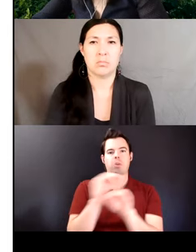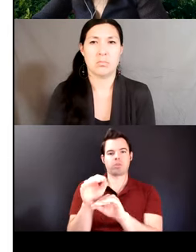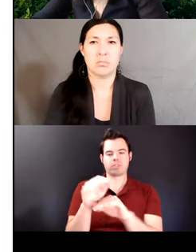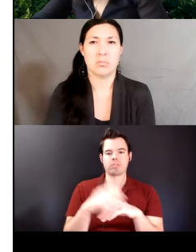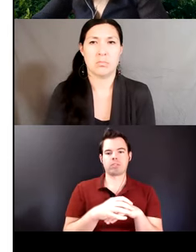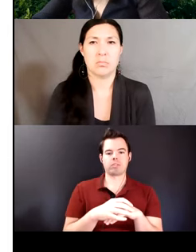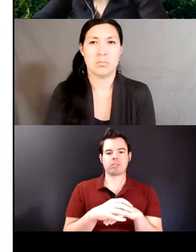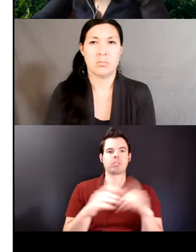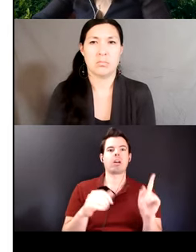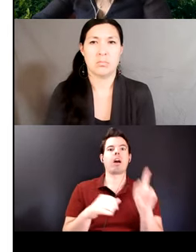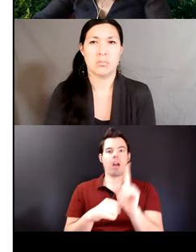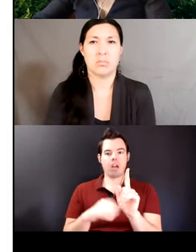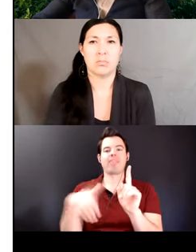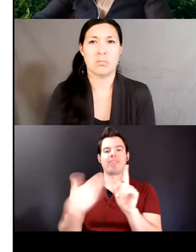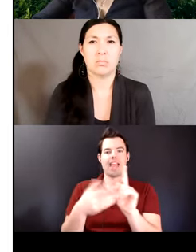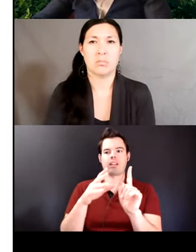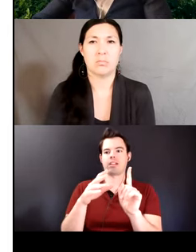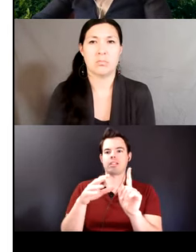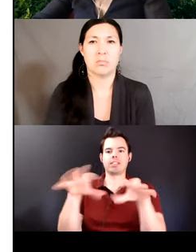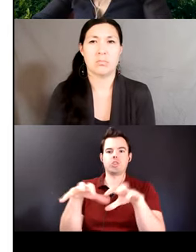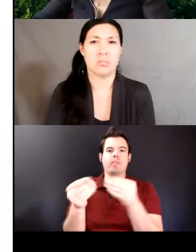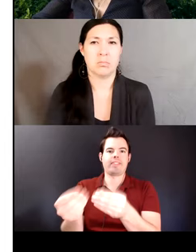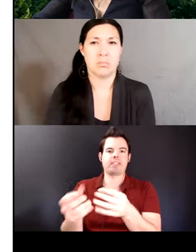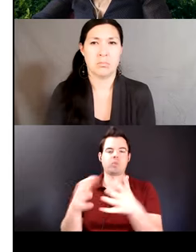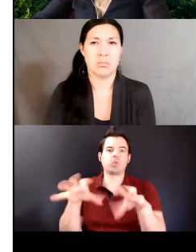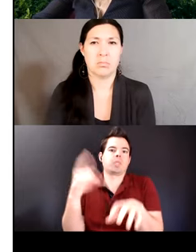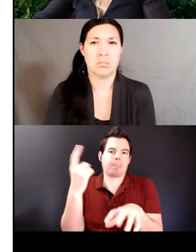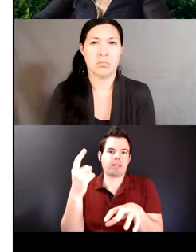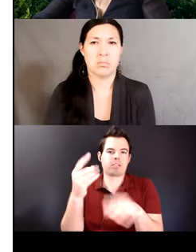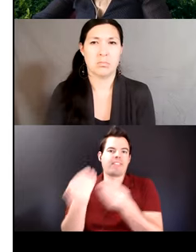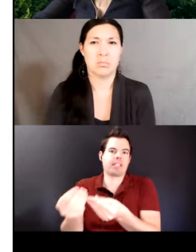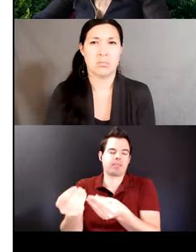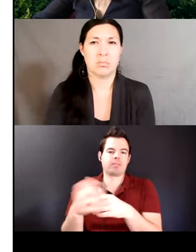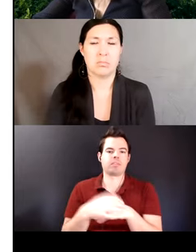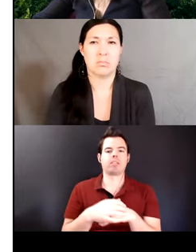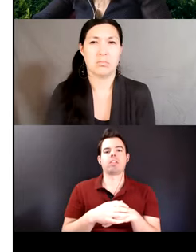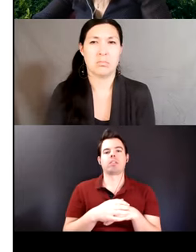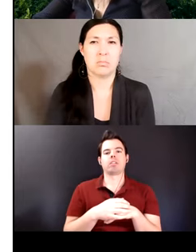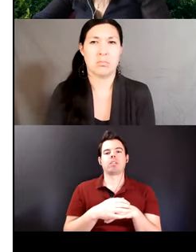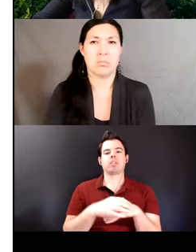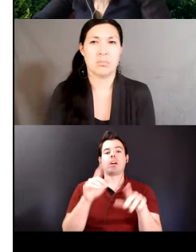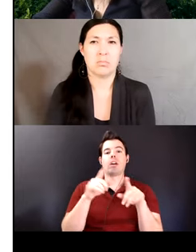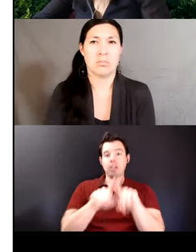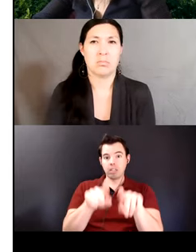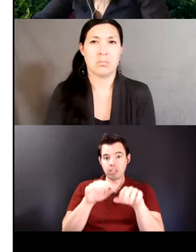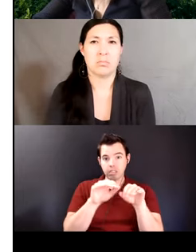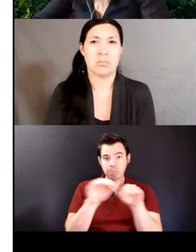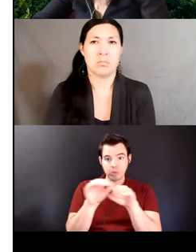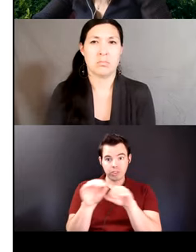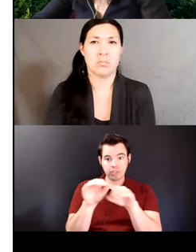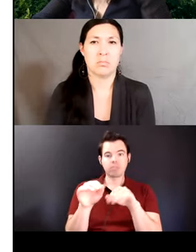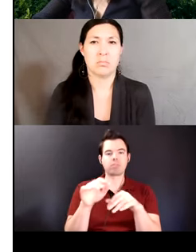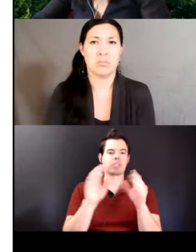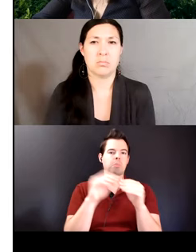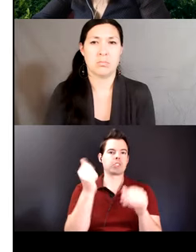will take place concurrent motion means to do verb while go going or moving as in 16